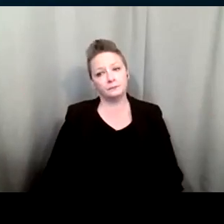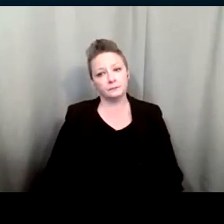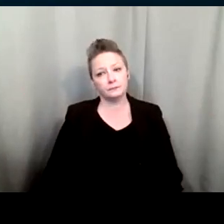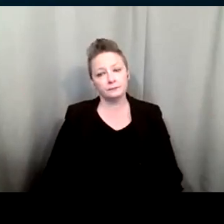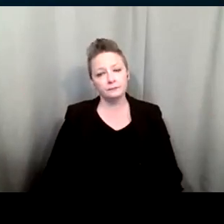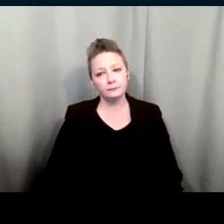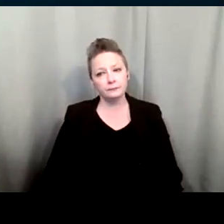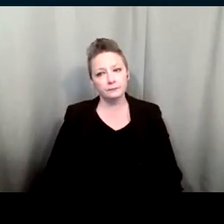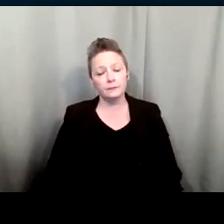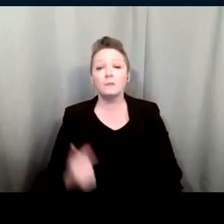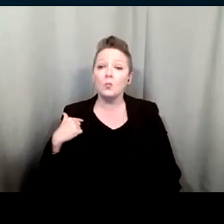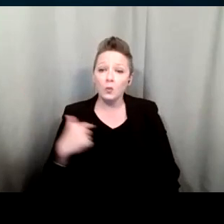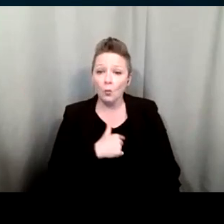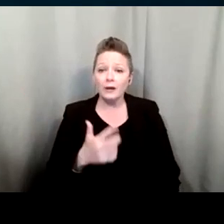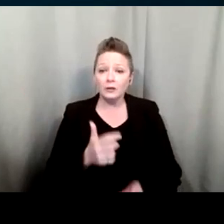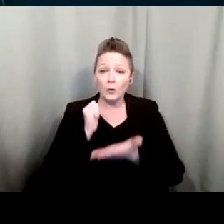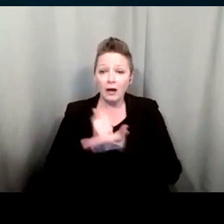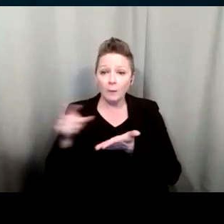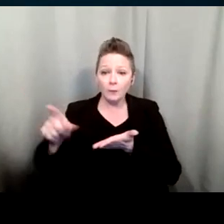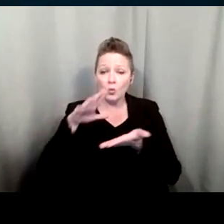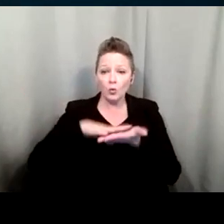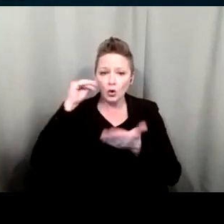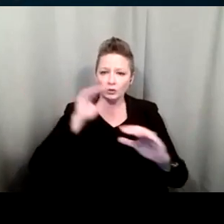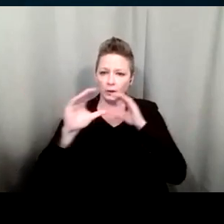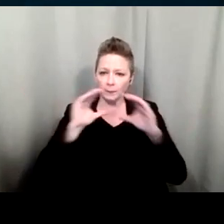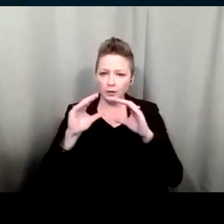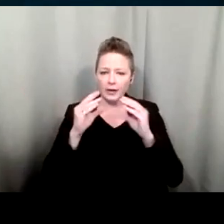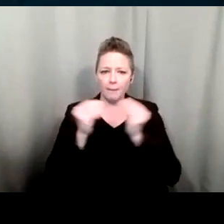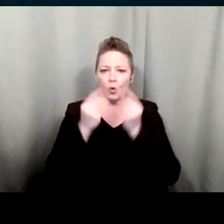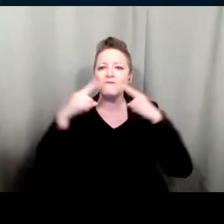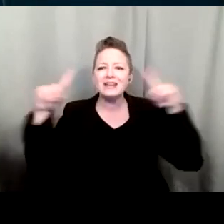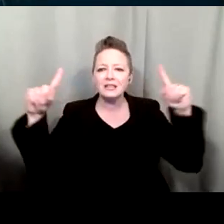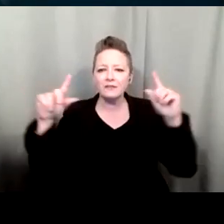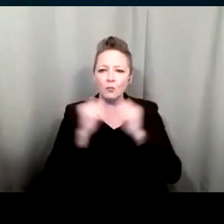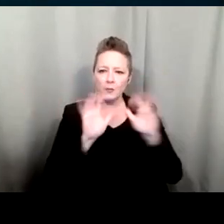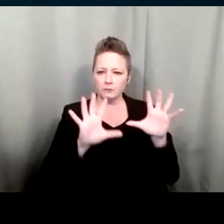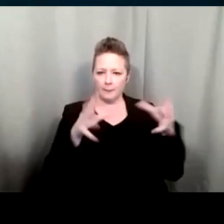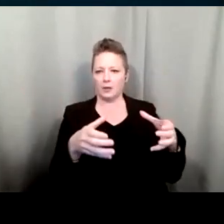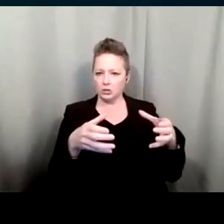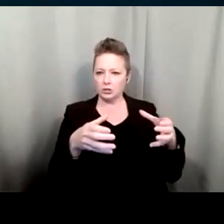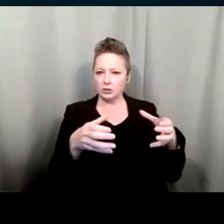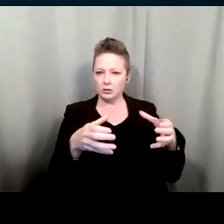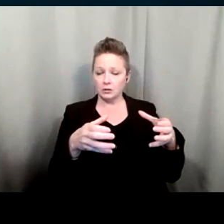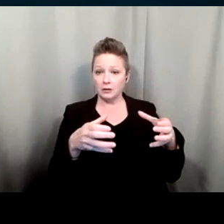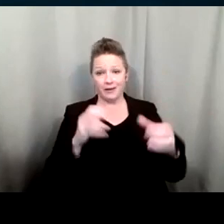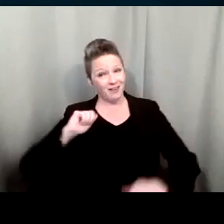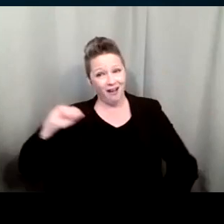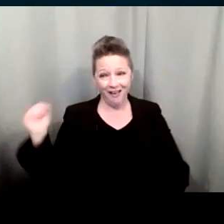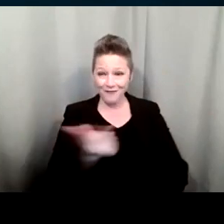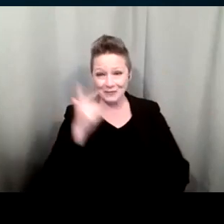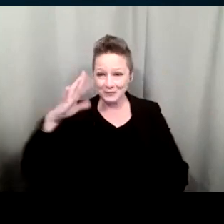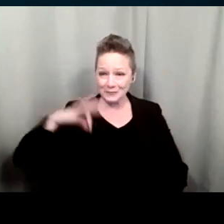help you learn to communicate better more effectively with the population and everyone will benefit from this